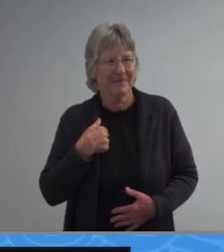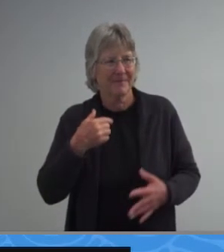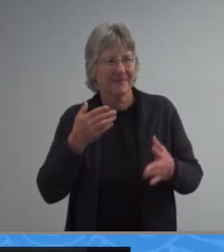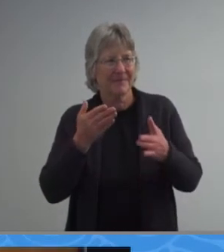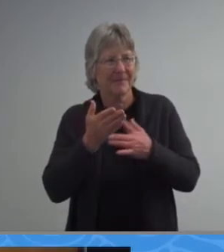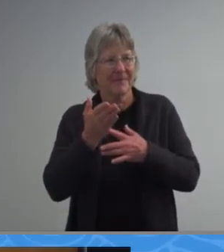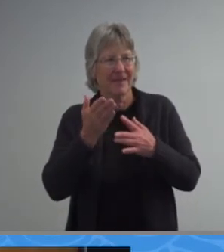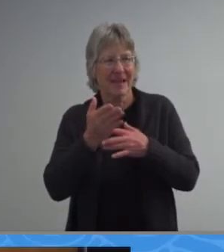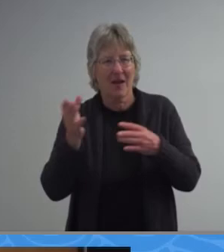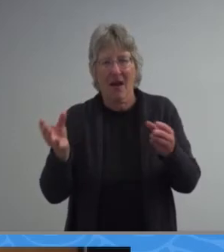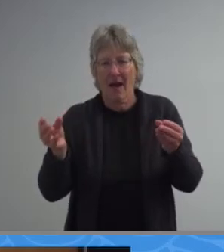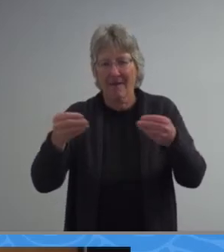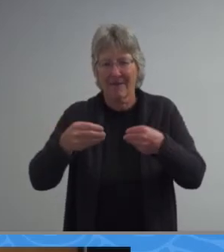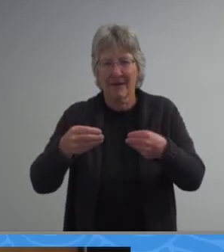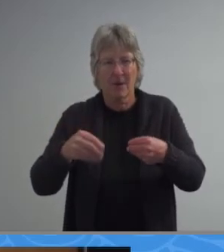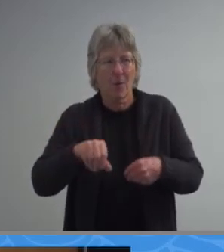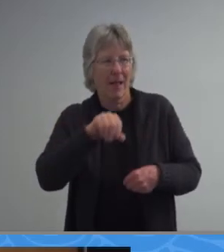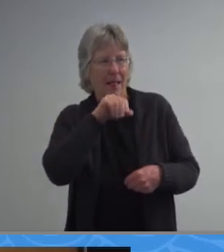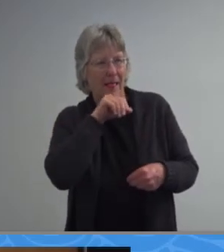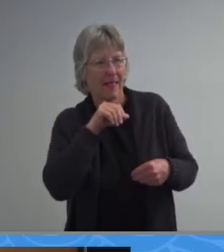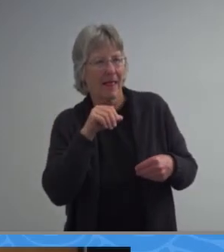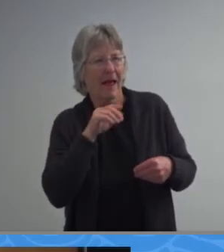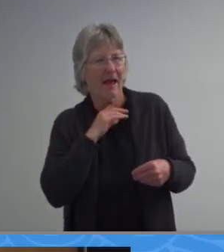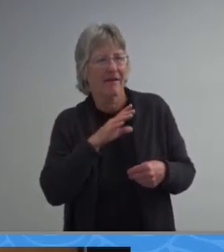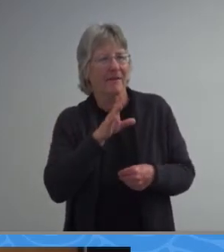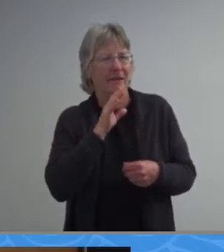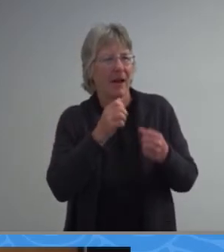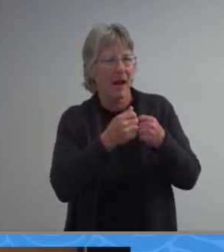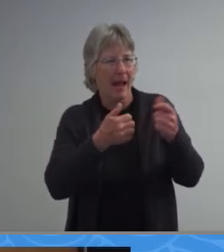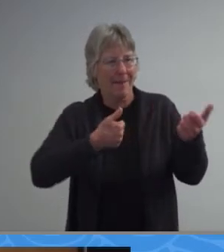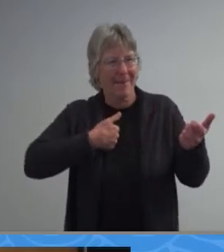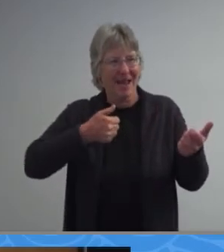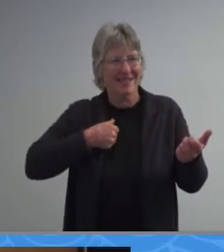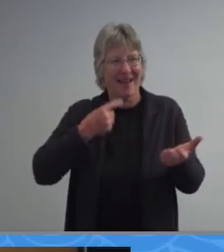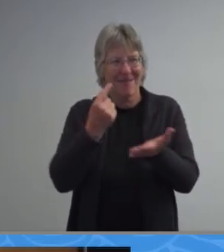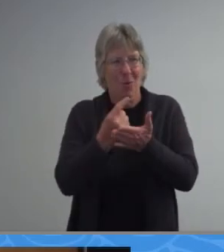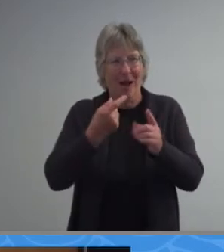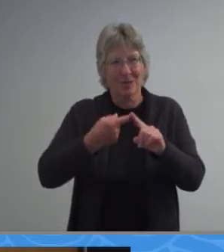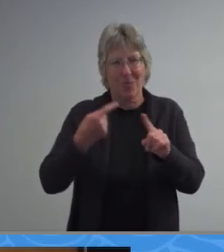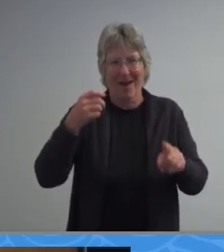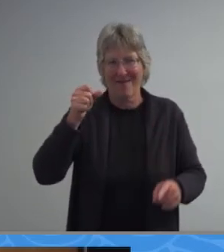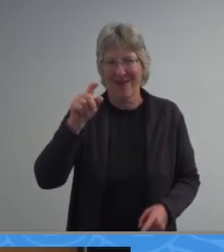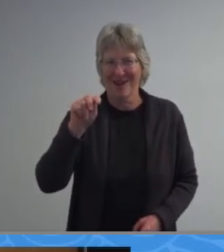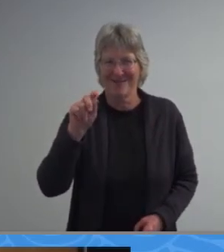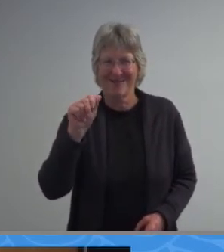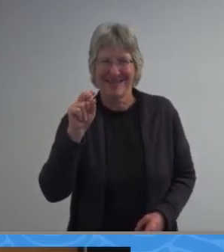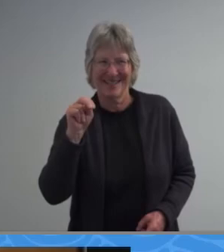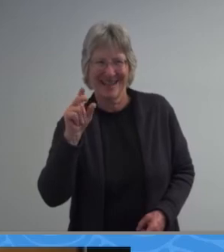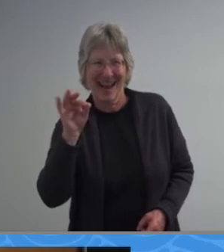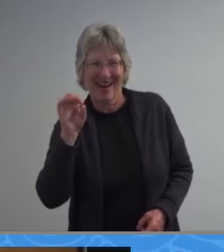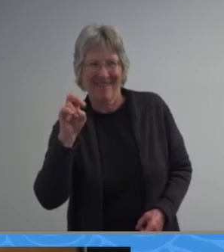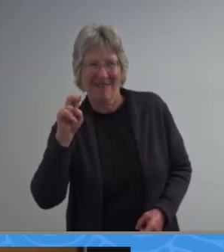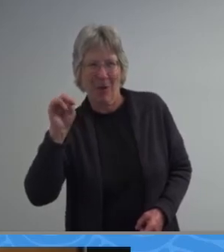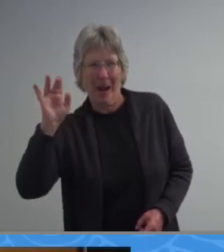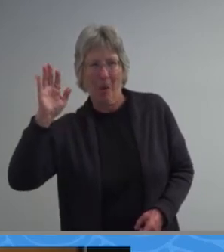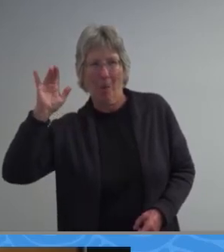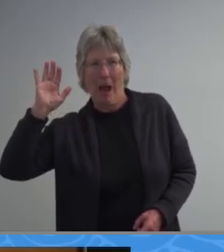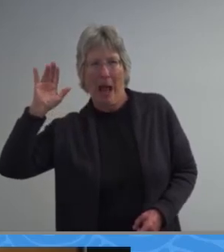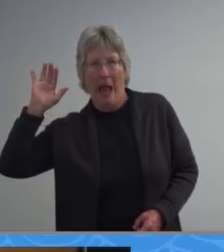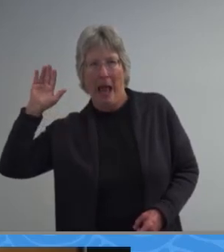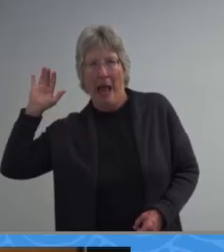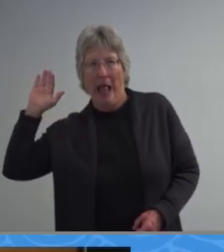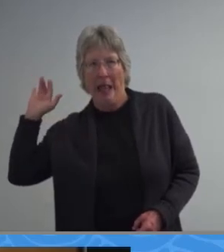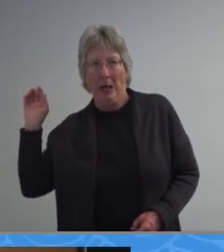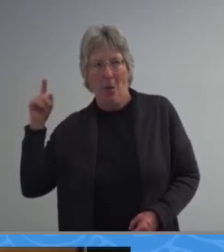the office and i'd love to talk to you i am a stanford alumni and uh it was a while ago i think it's a little different now but